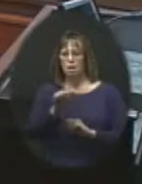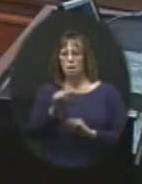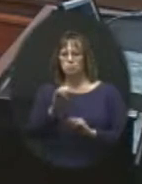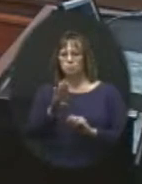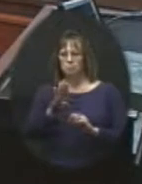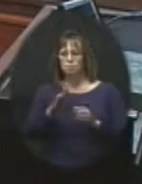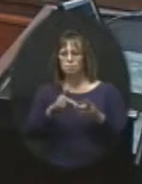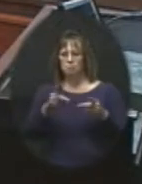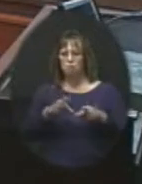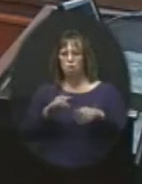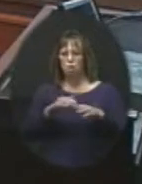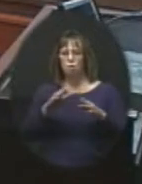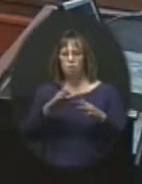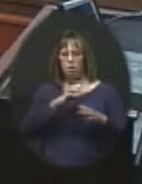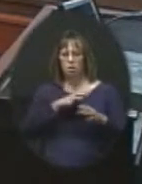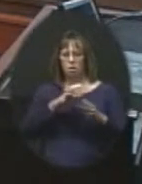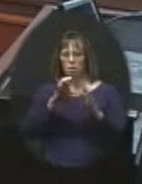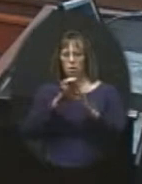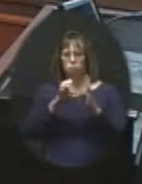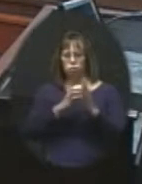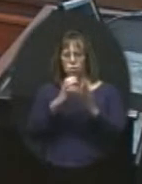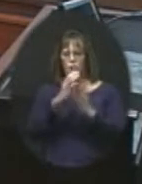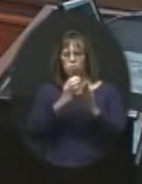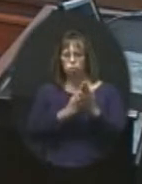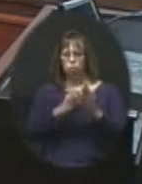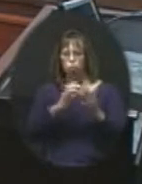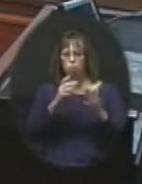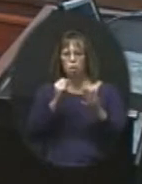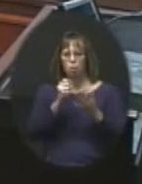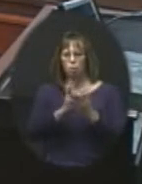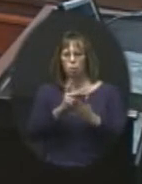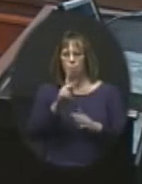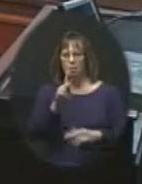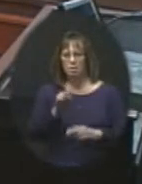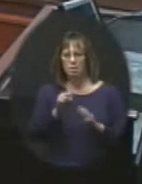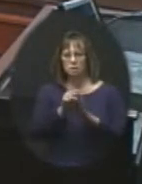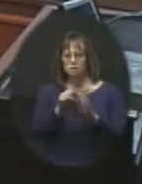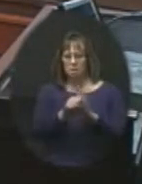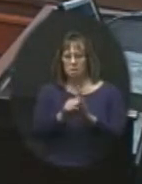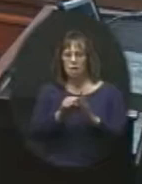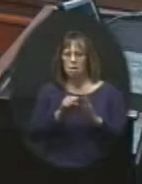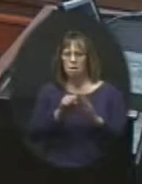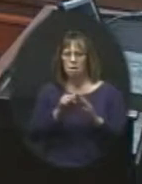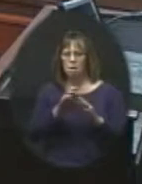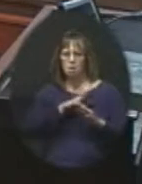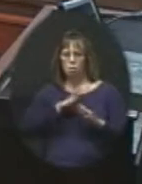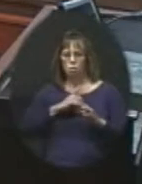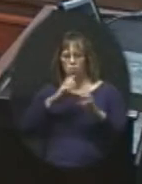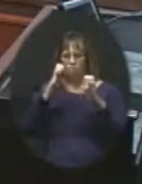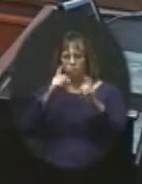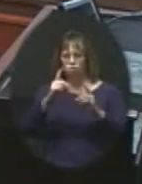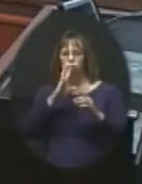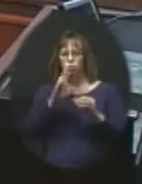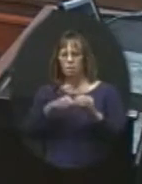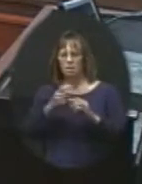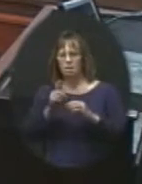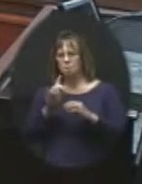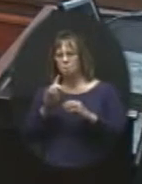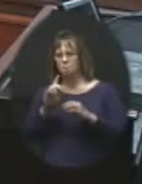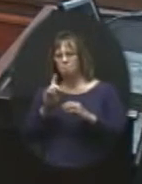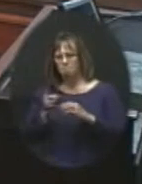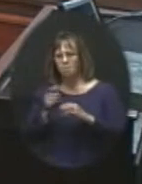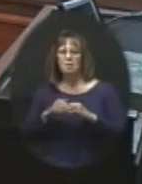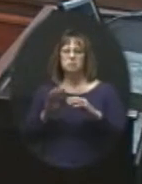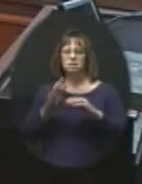position on the constitutional authority of the Kansas State Board of Education, presented on page nine. We'll talk about that in a moment, and that'll be the fourth motion.